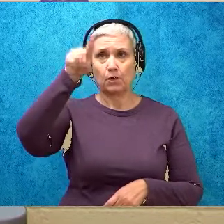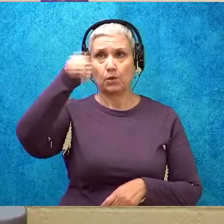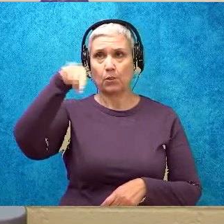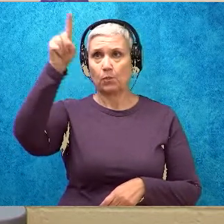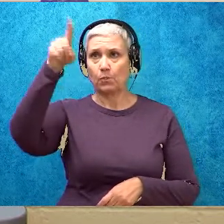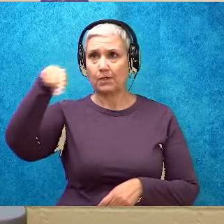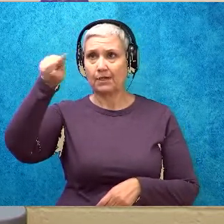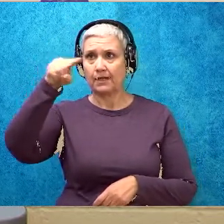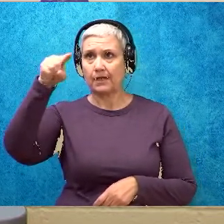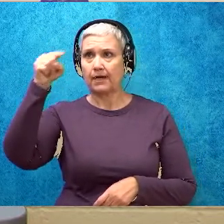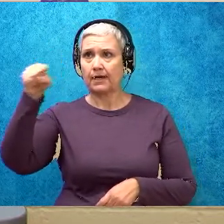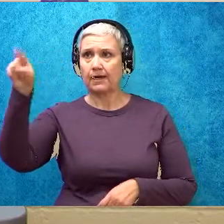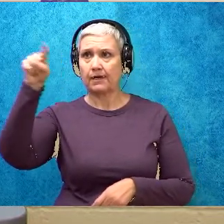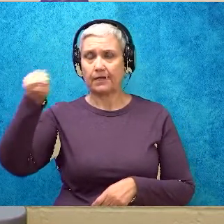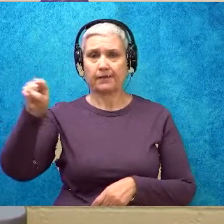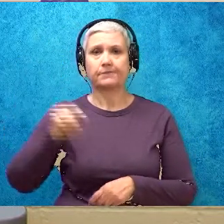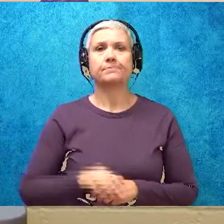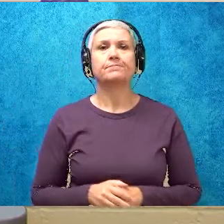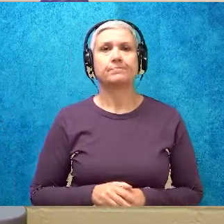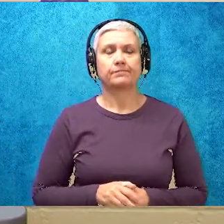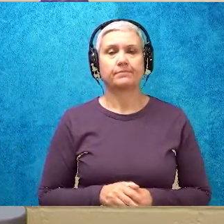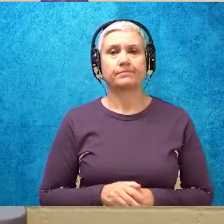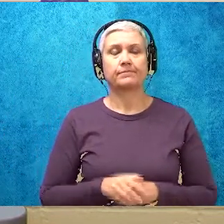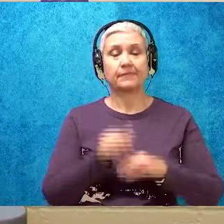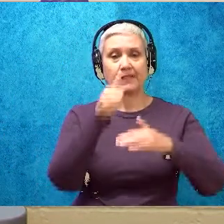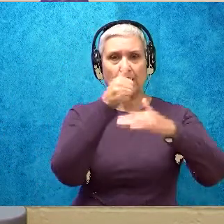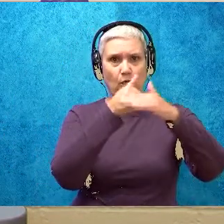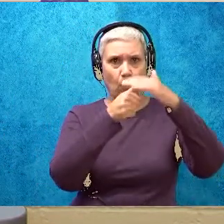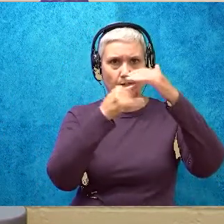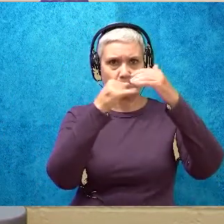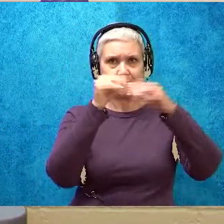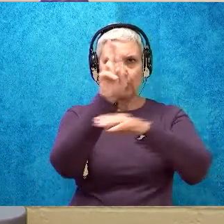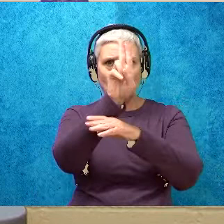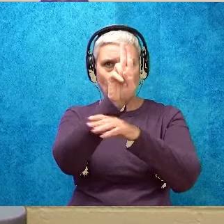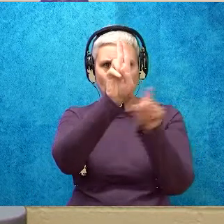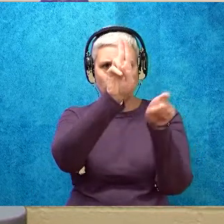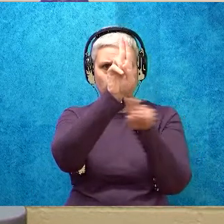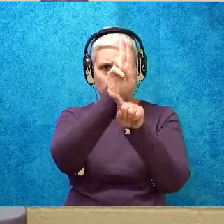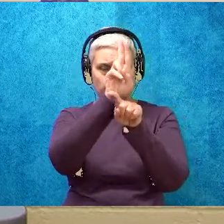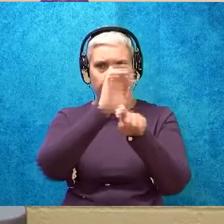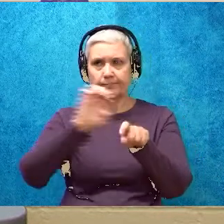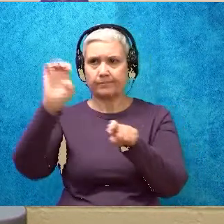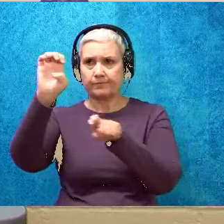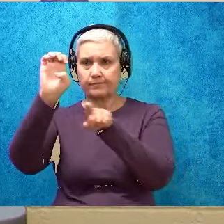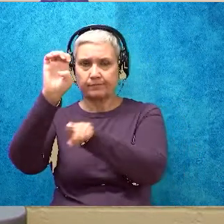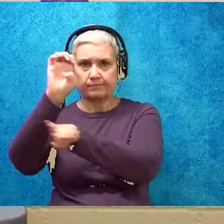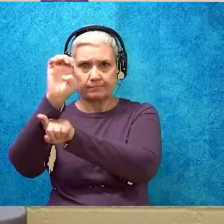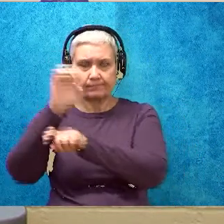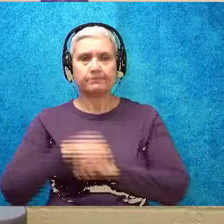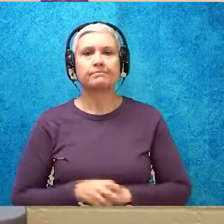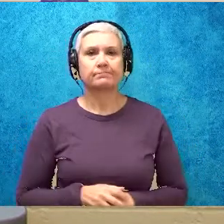The word is mute. I underlined my long vowel spelling. Mute.